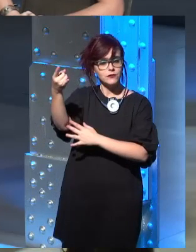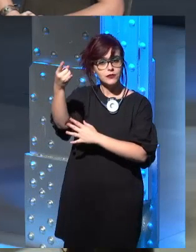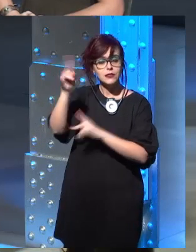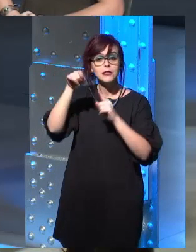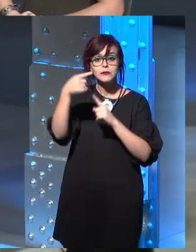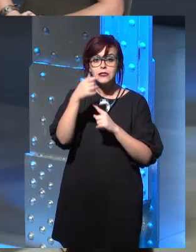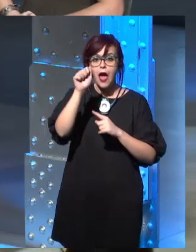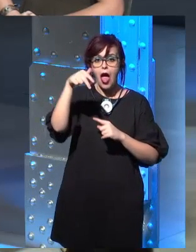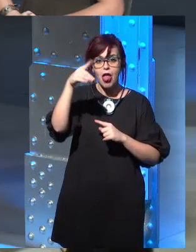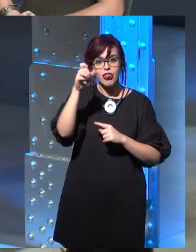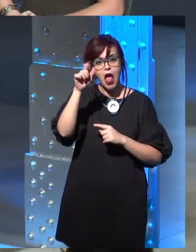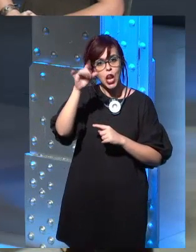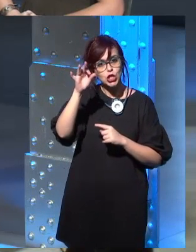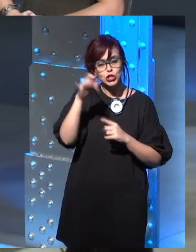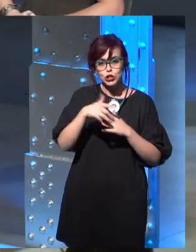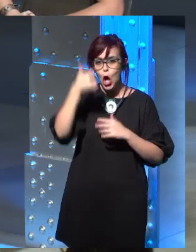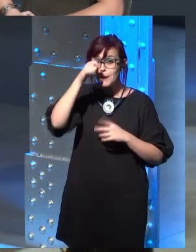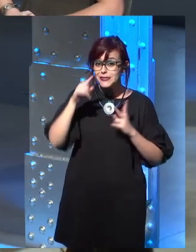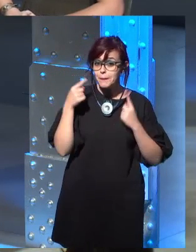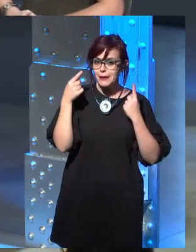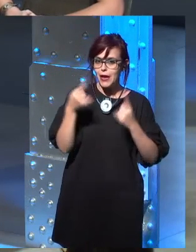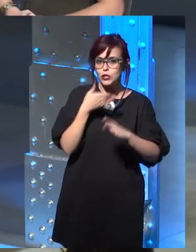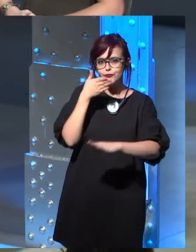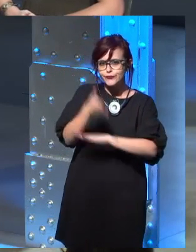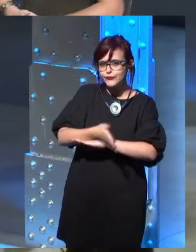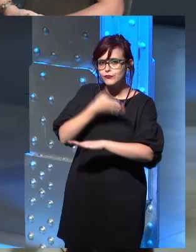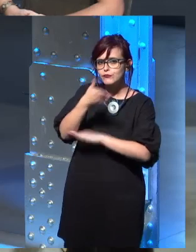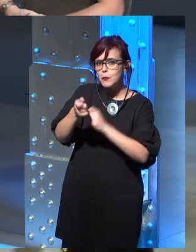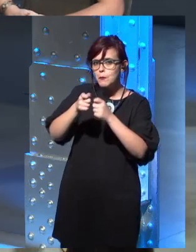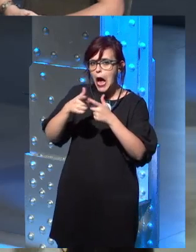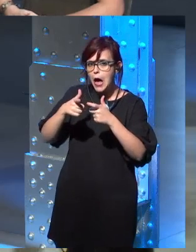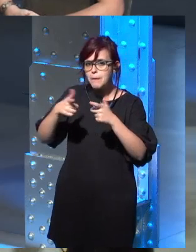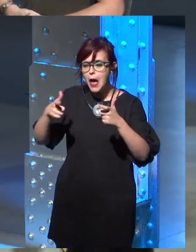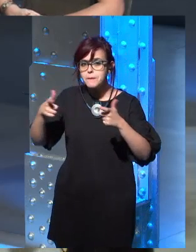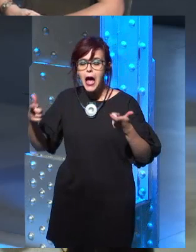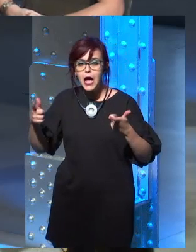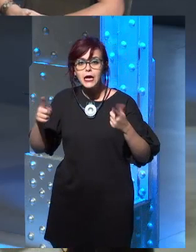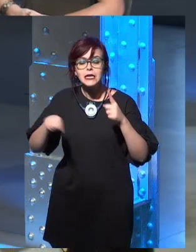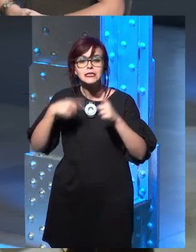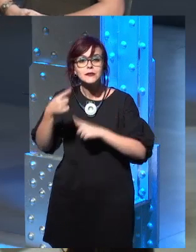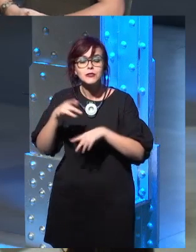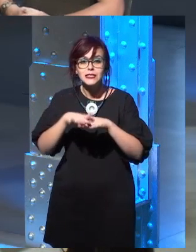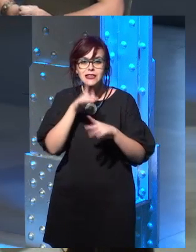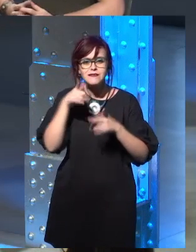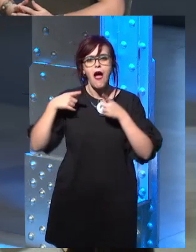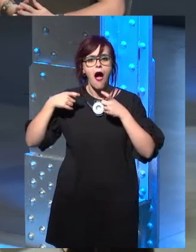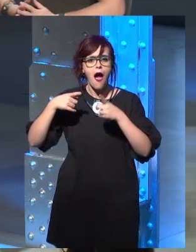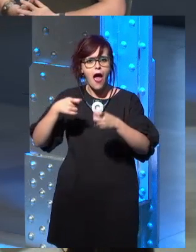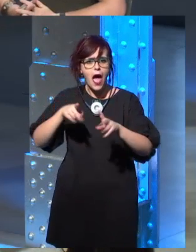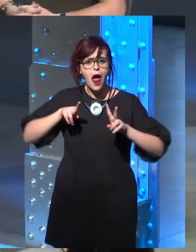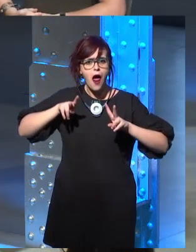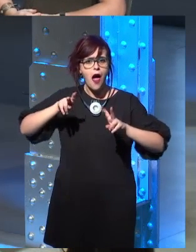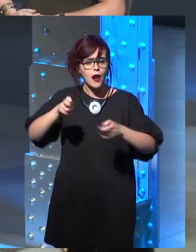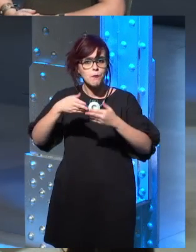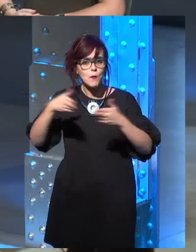the Suns of the Forests, the Giants, and you will see how the first men got to this